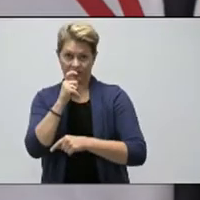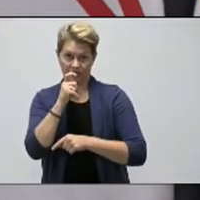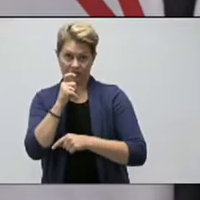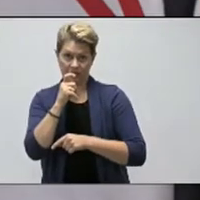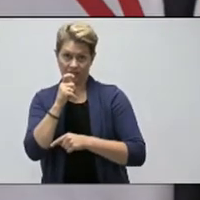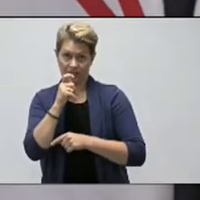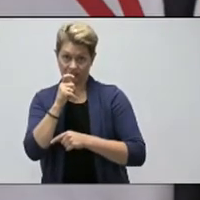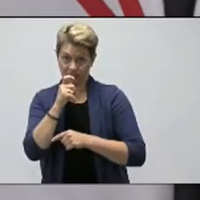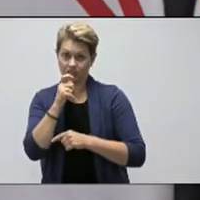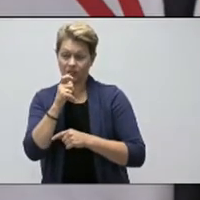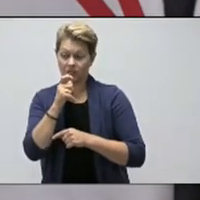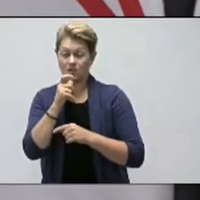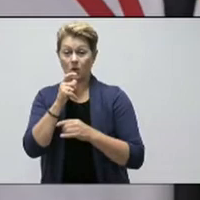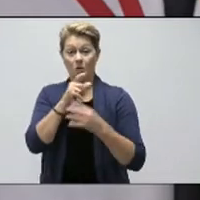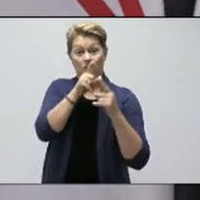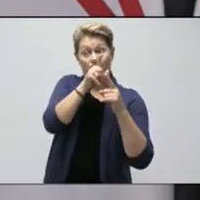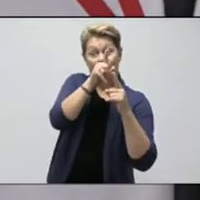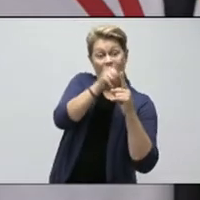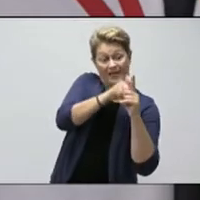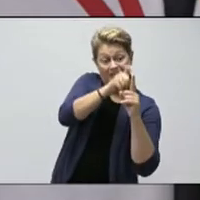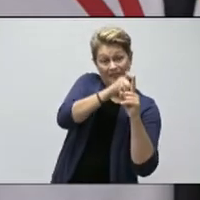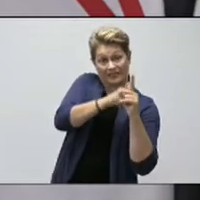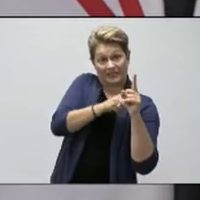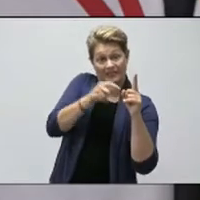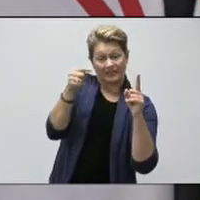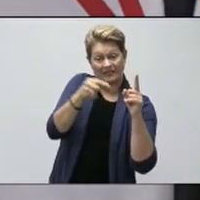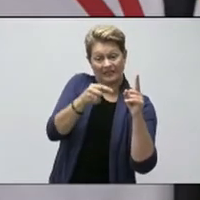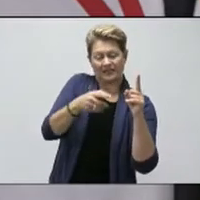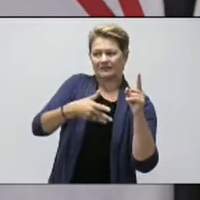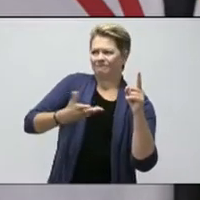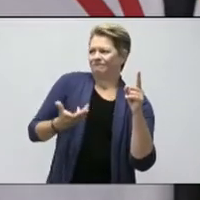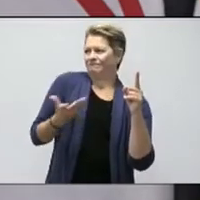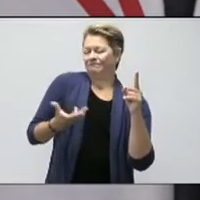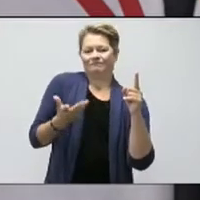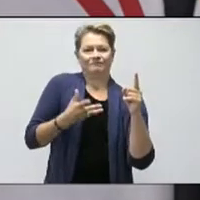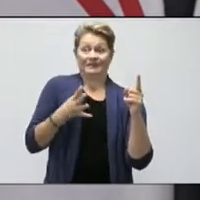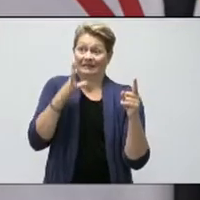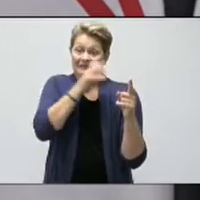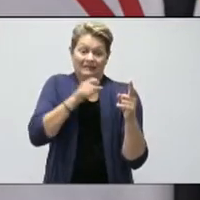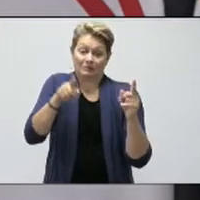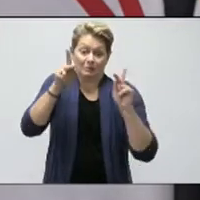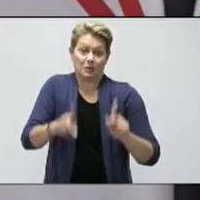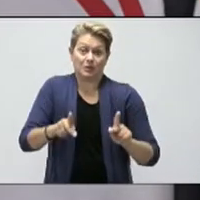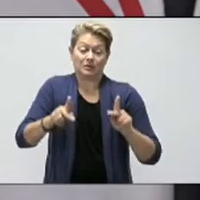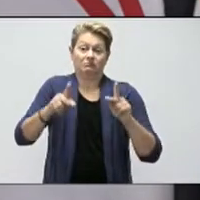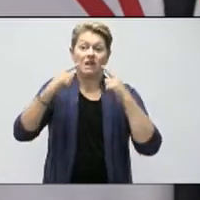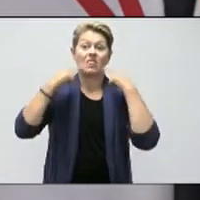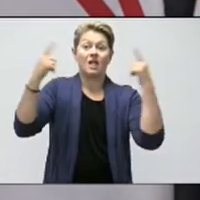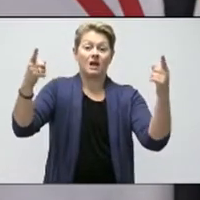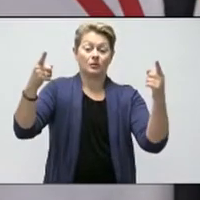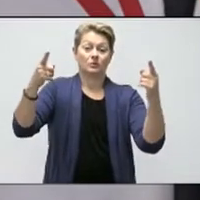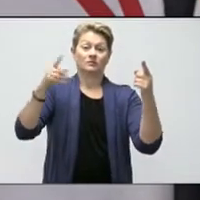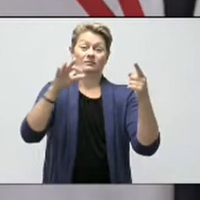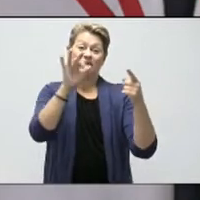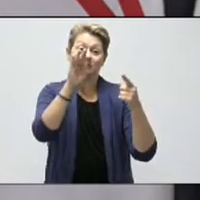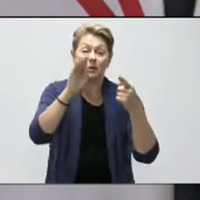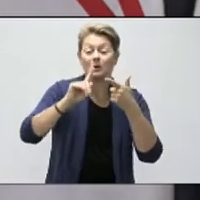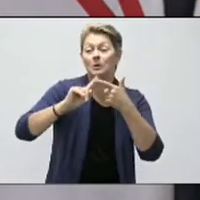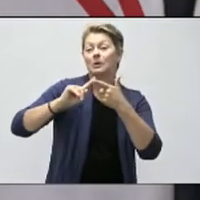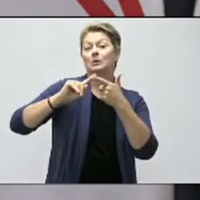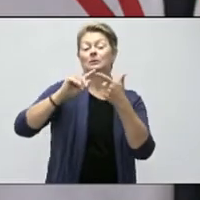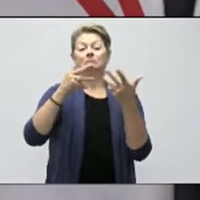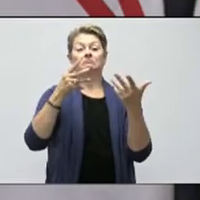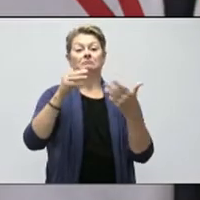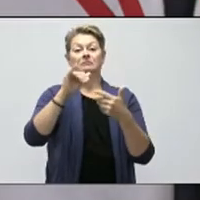So with respect to harassment, I guess the person would have to be promoting it on social media themselves if they were using the app and then subject them